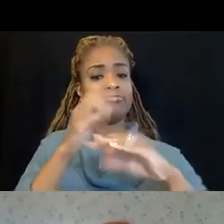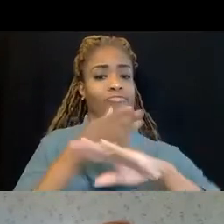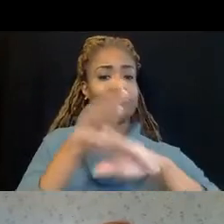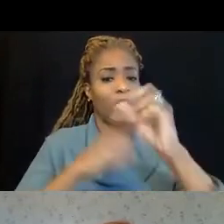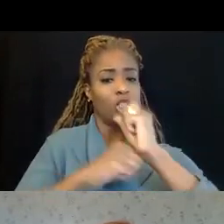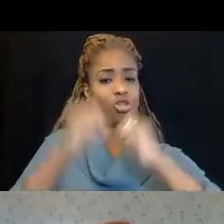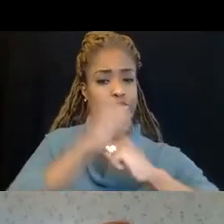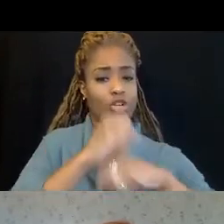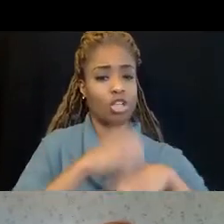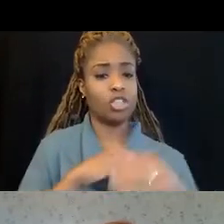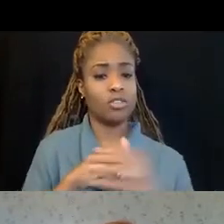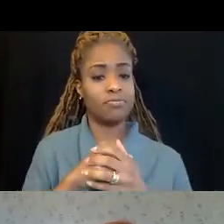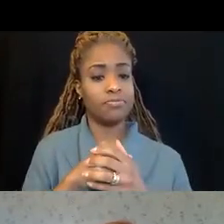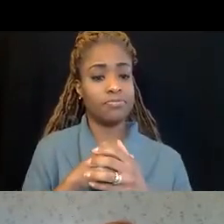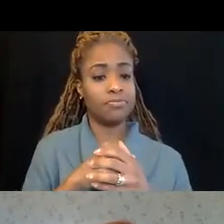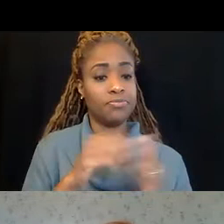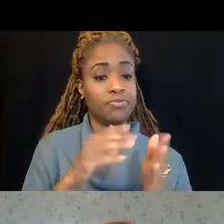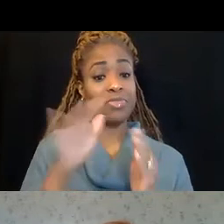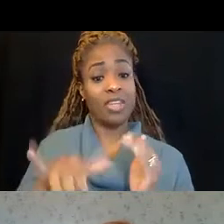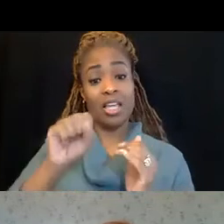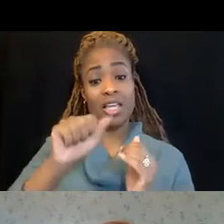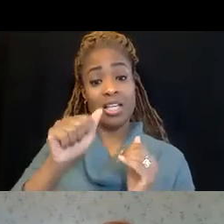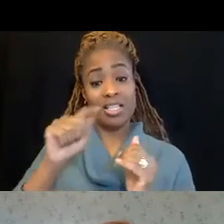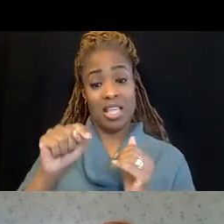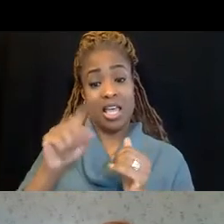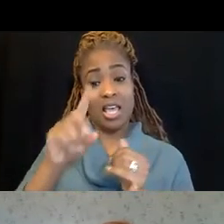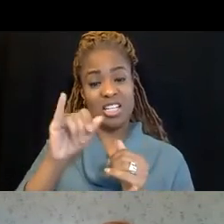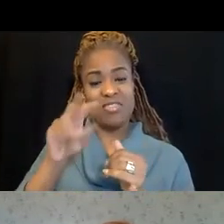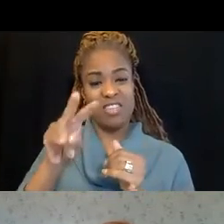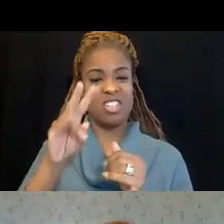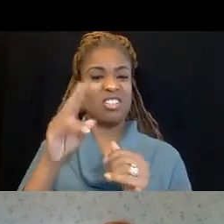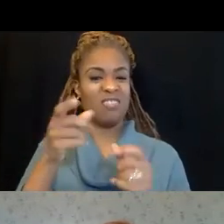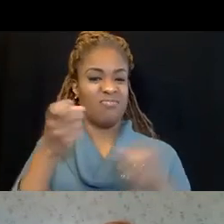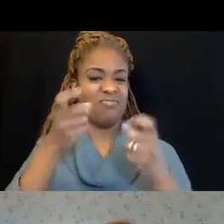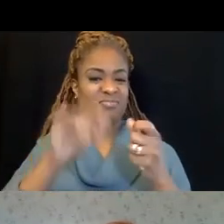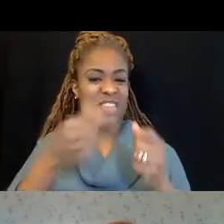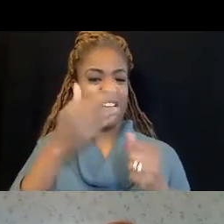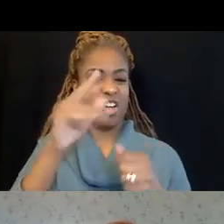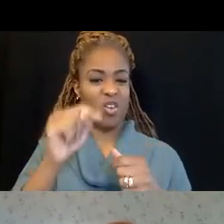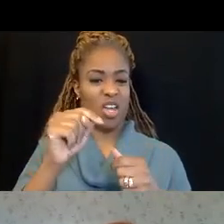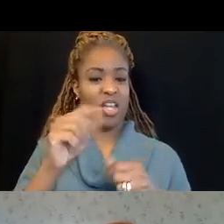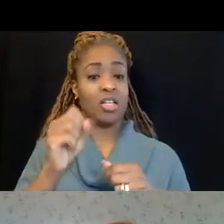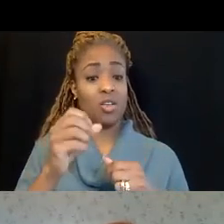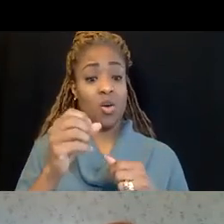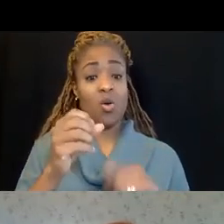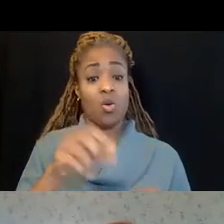And SET, division, administrates those grants, and there was $250,000